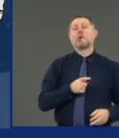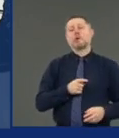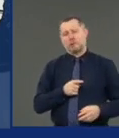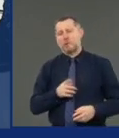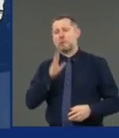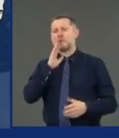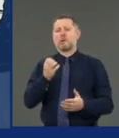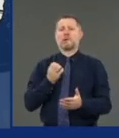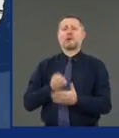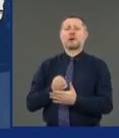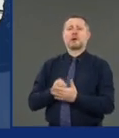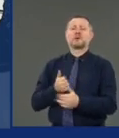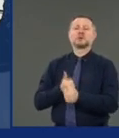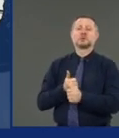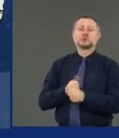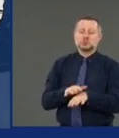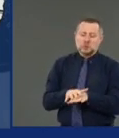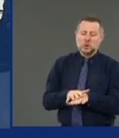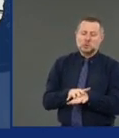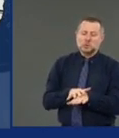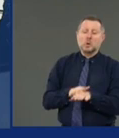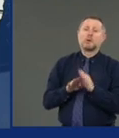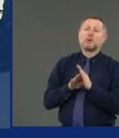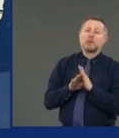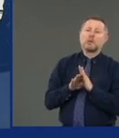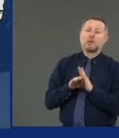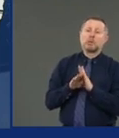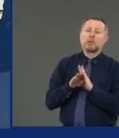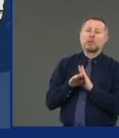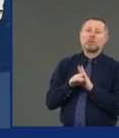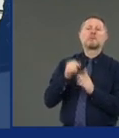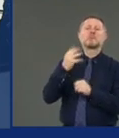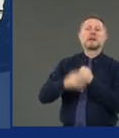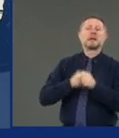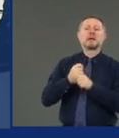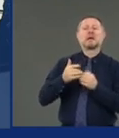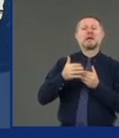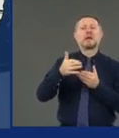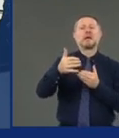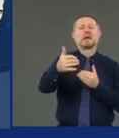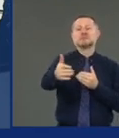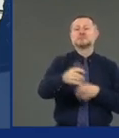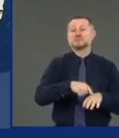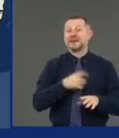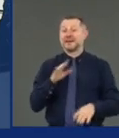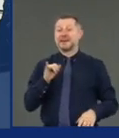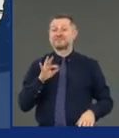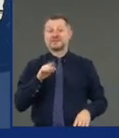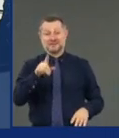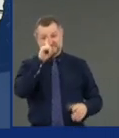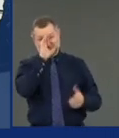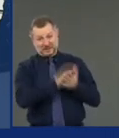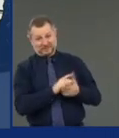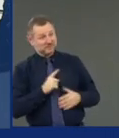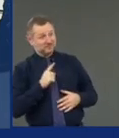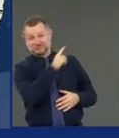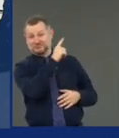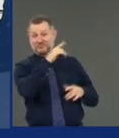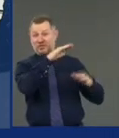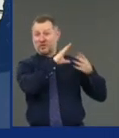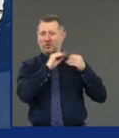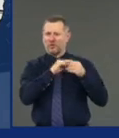you believe the rhetoric, we're about reopening, we're about getting the economy back,